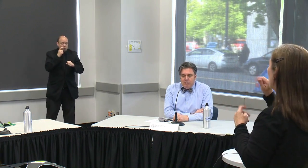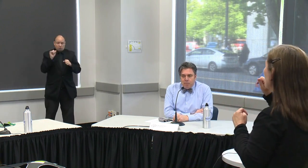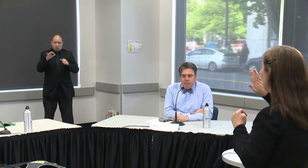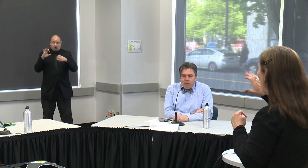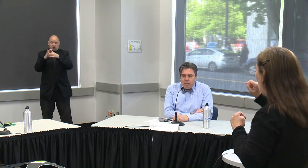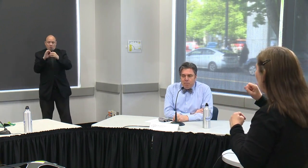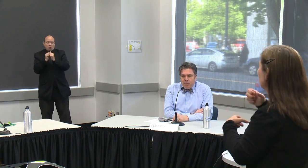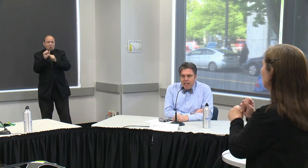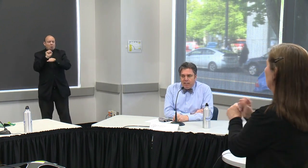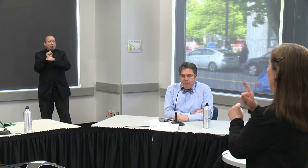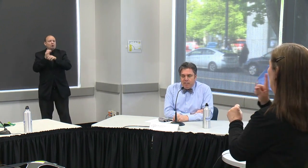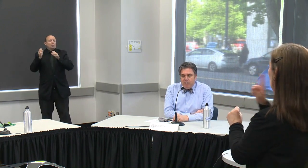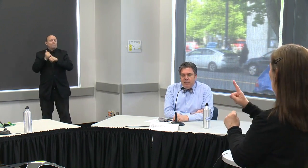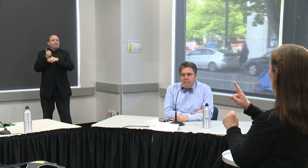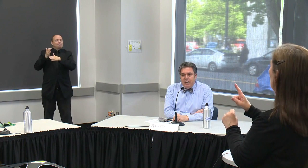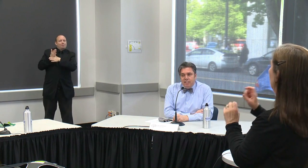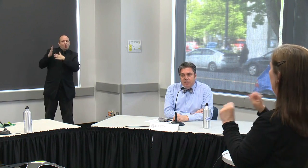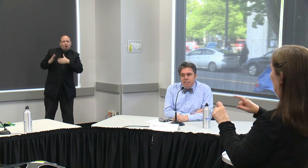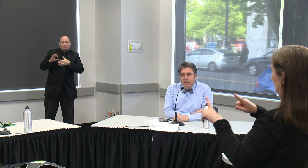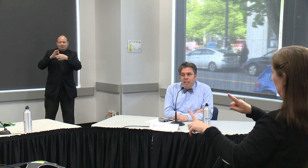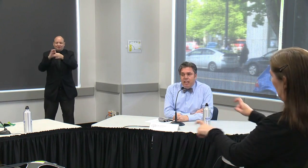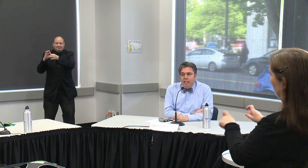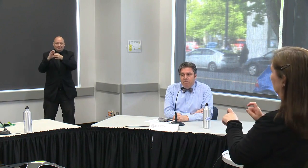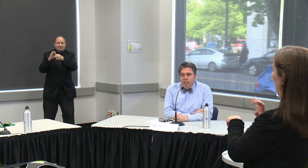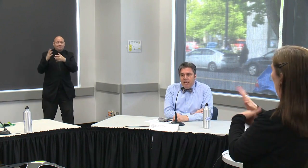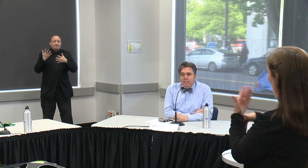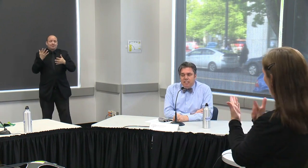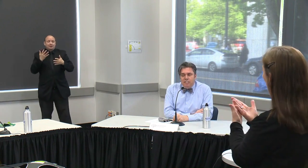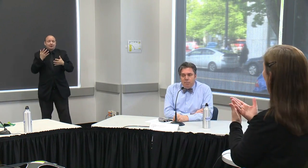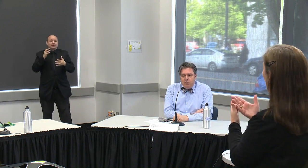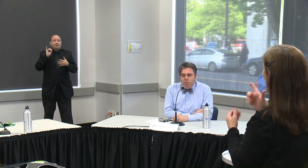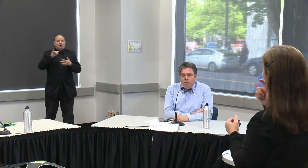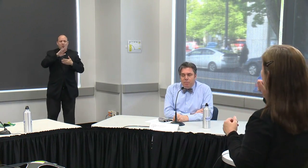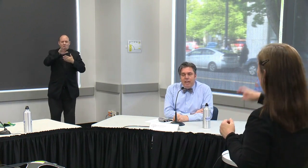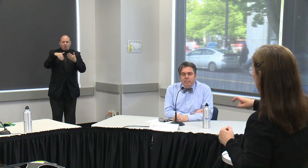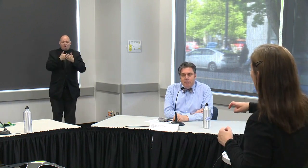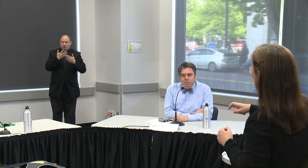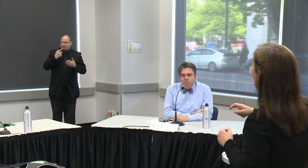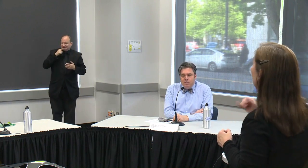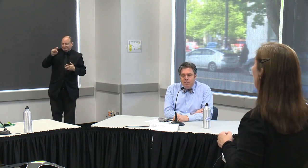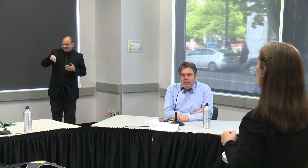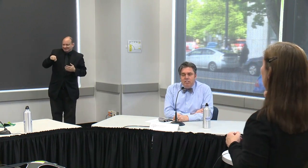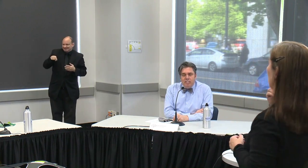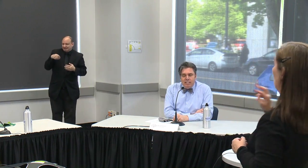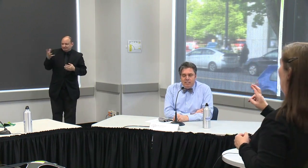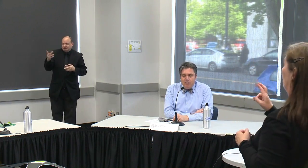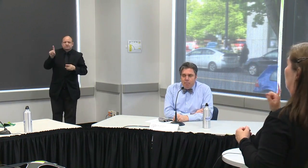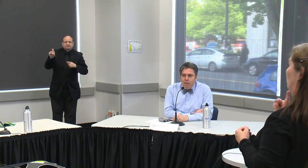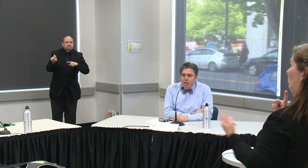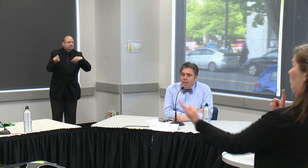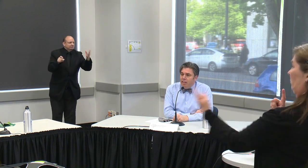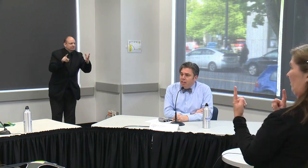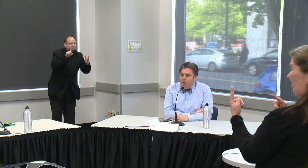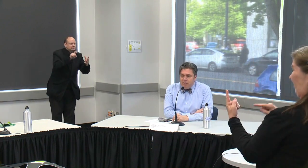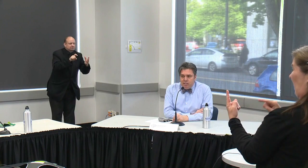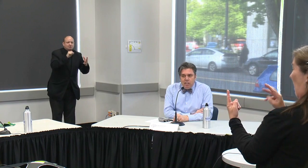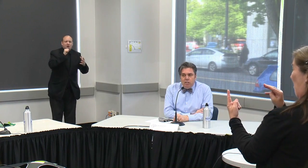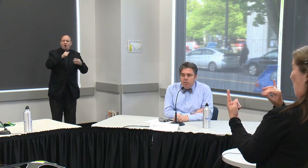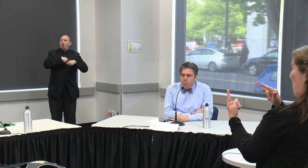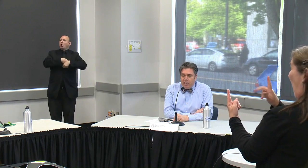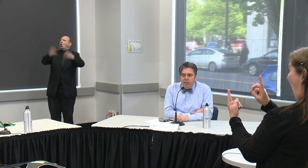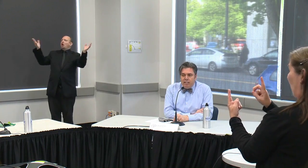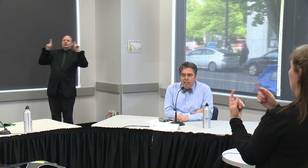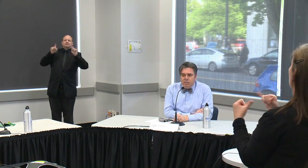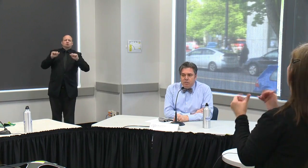want to be explicit with our providers in today's guidance that if they see someone with mild symptoms they should test them that we